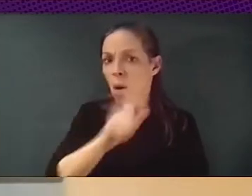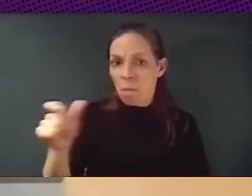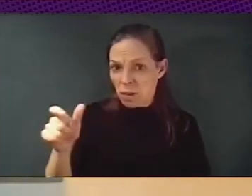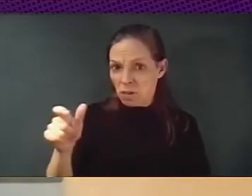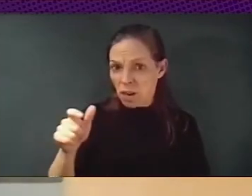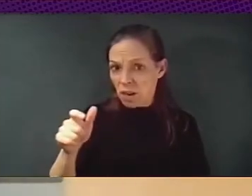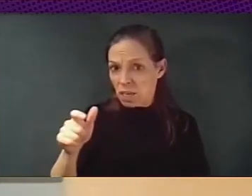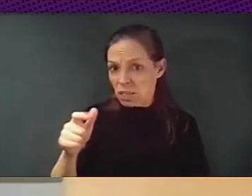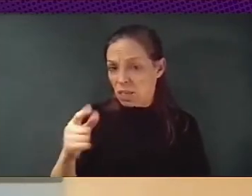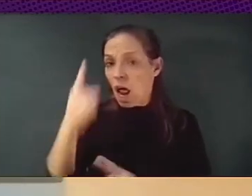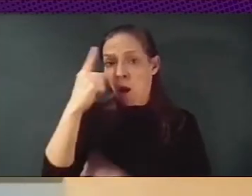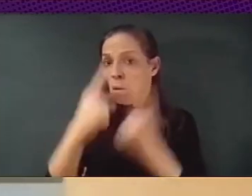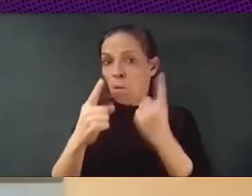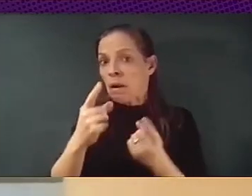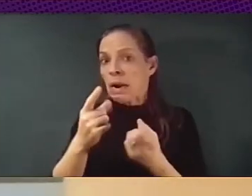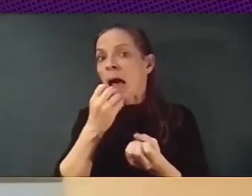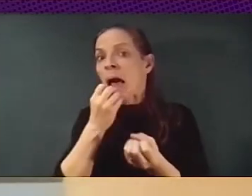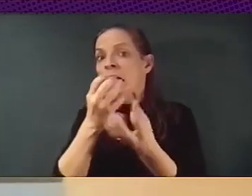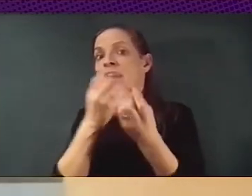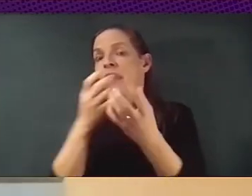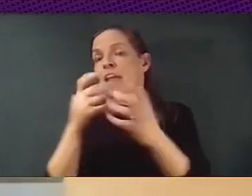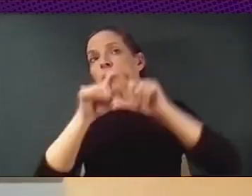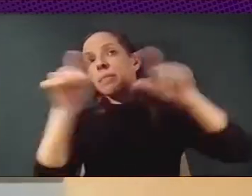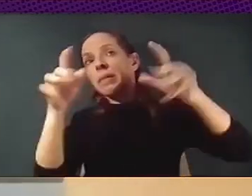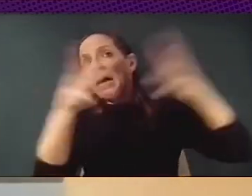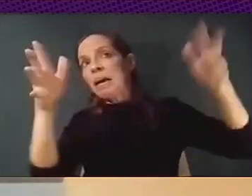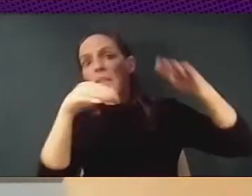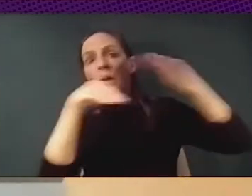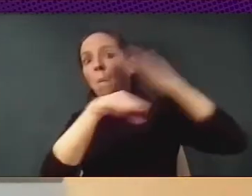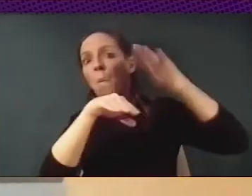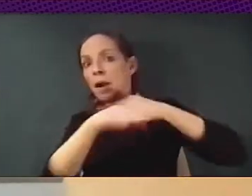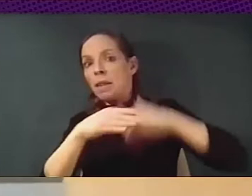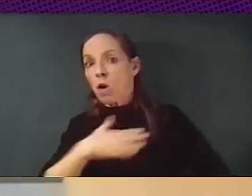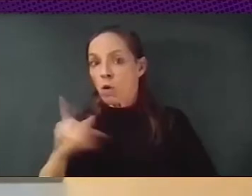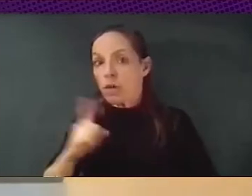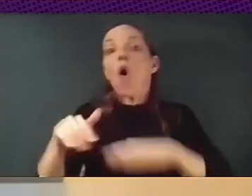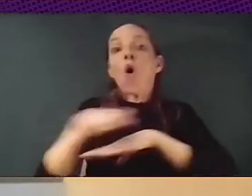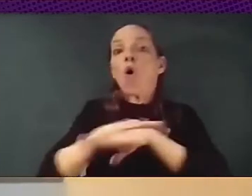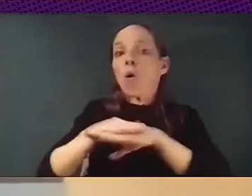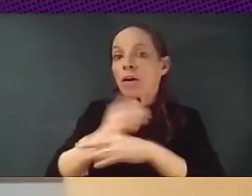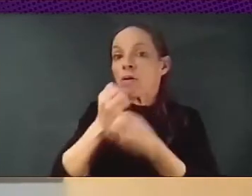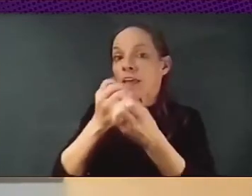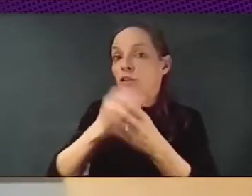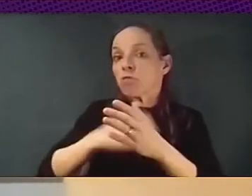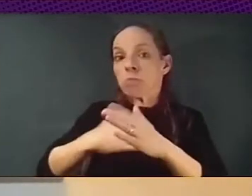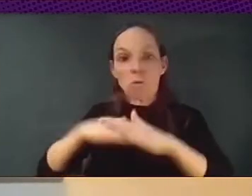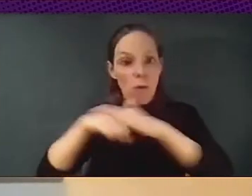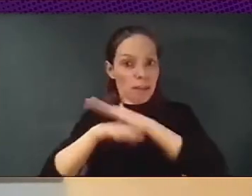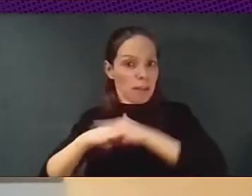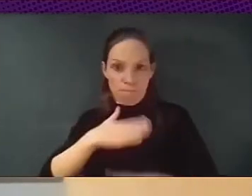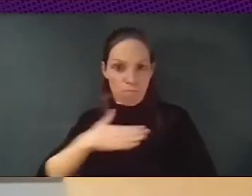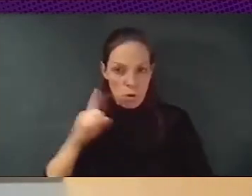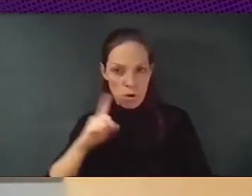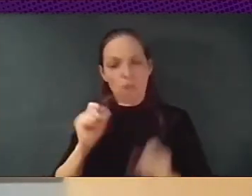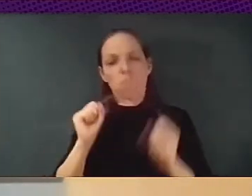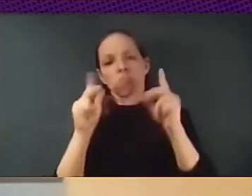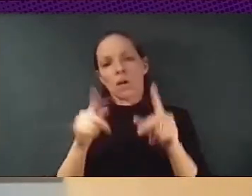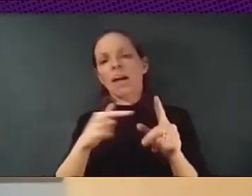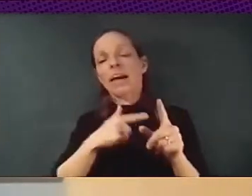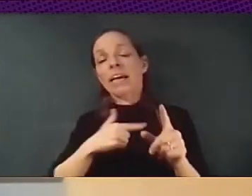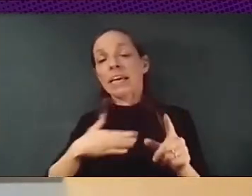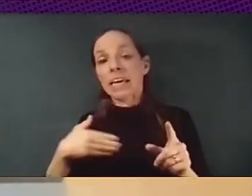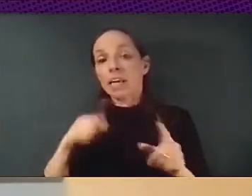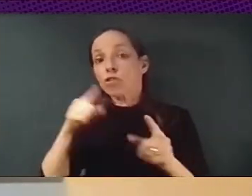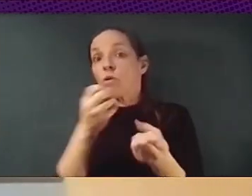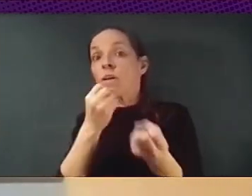the big companies, but they want to be like in control themselves. And the decode project is basically creating